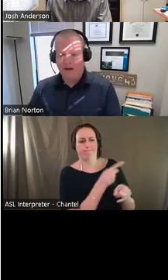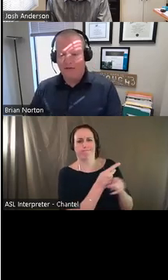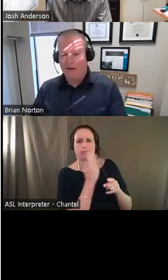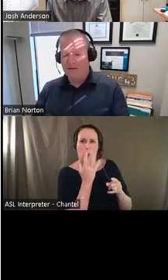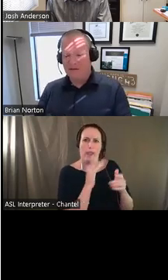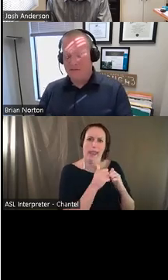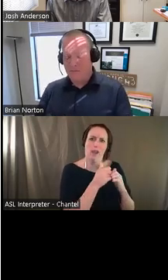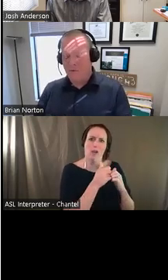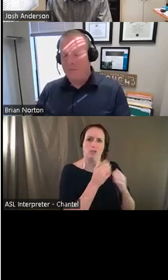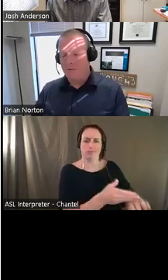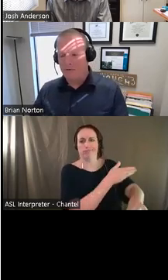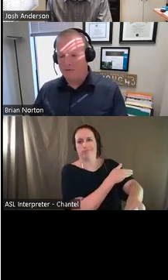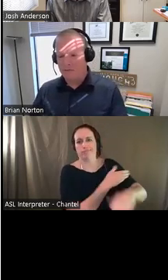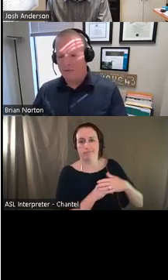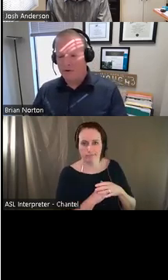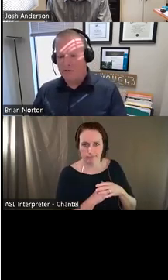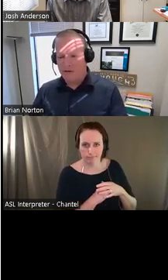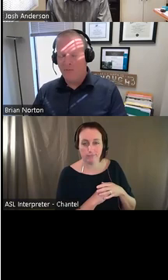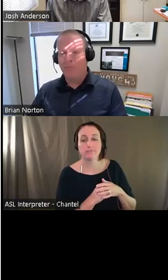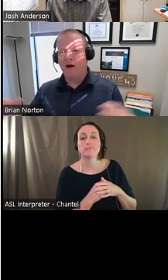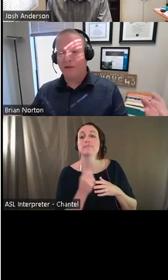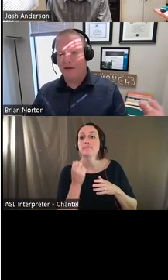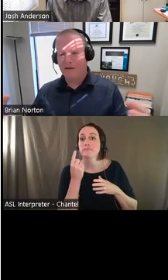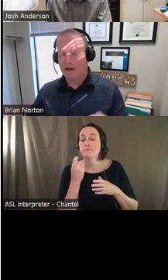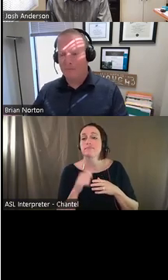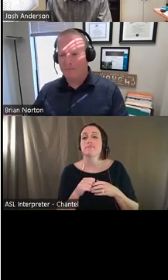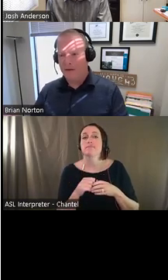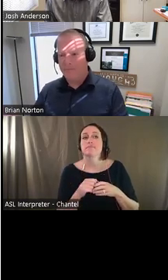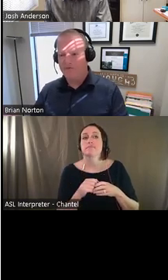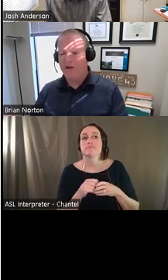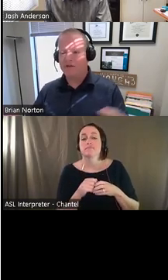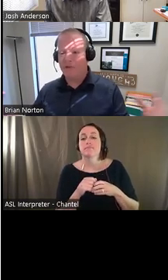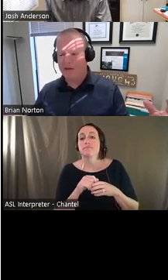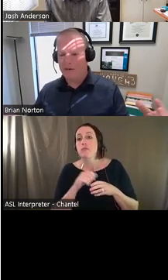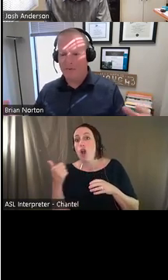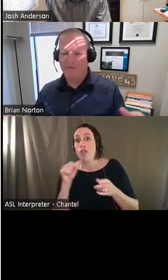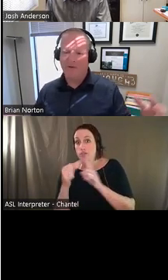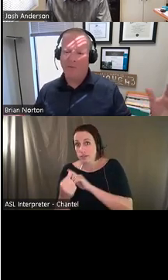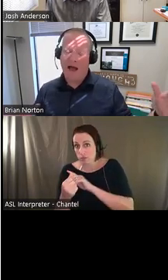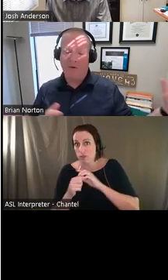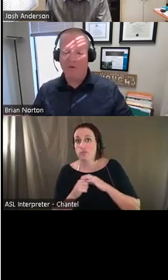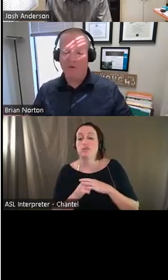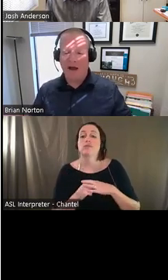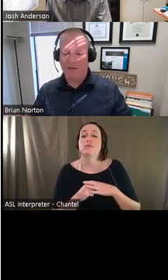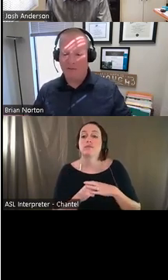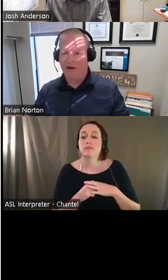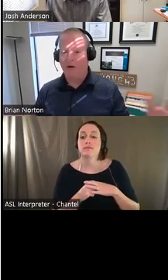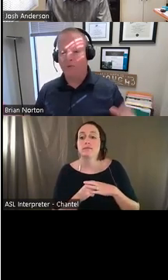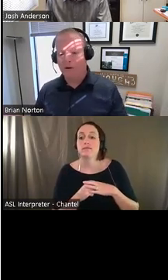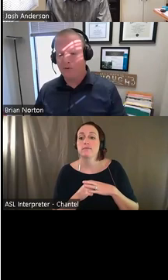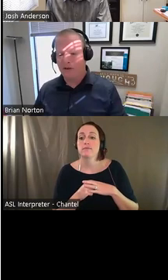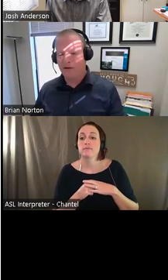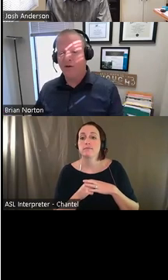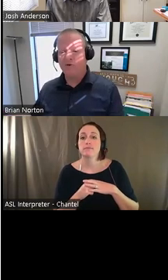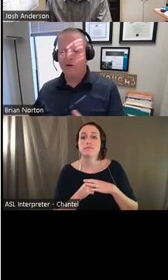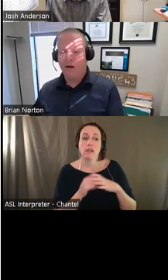But I think it's, it's even more important for employers to think more broadly. Stretch the mind a little bit from how are you attracting people? How are